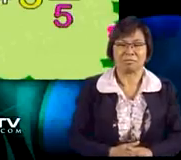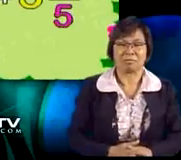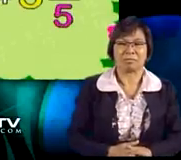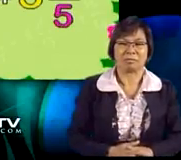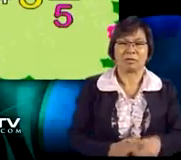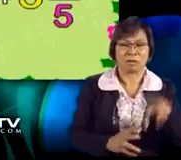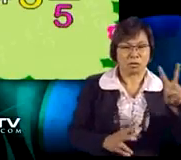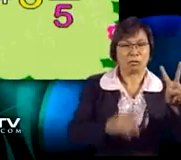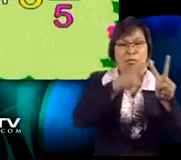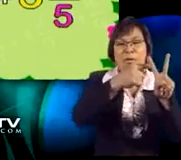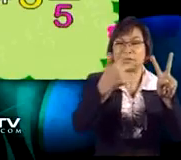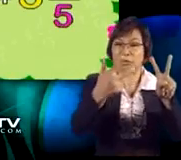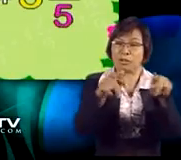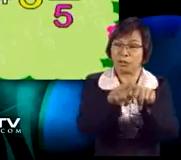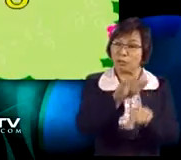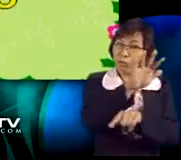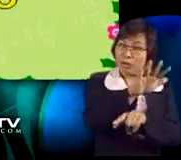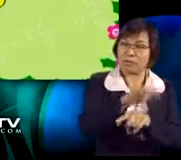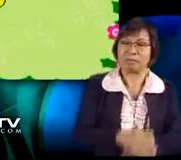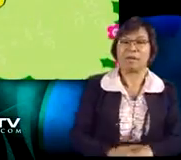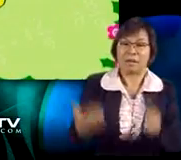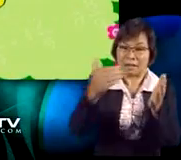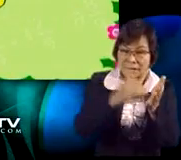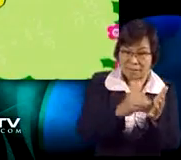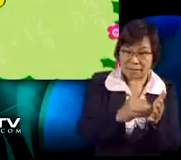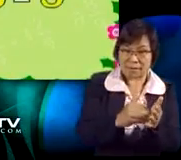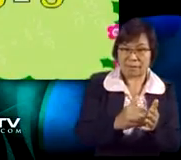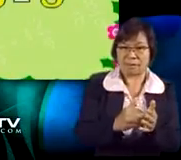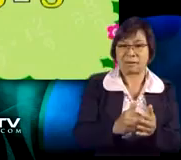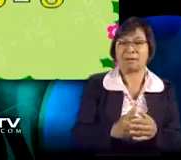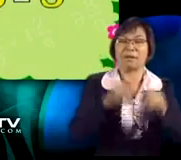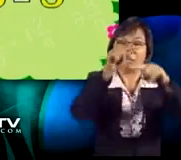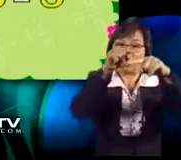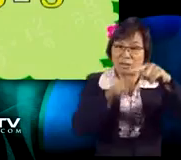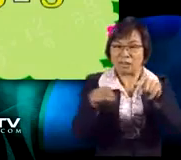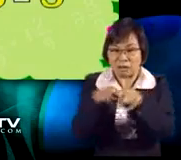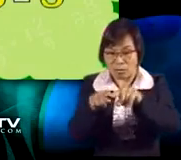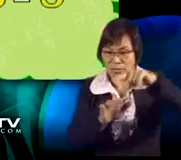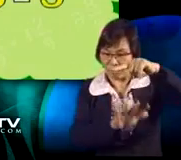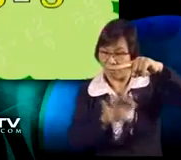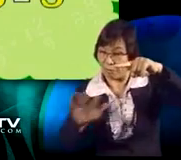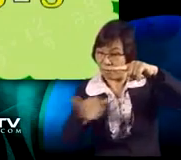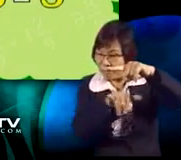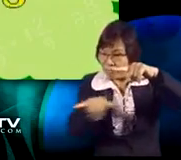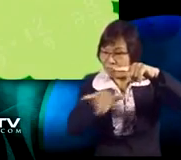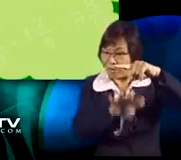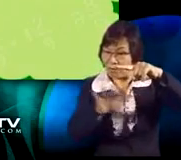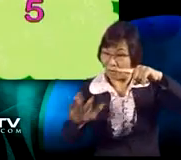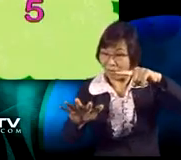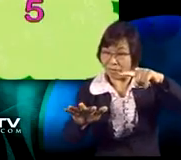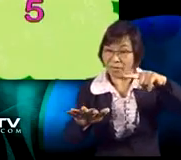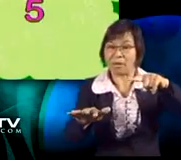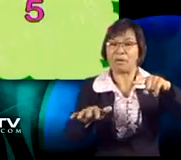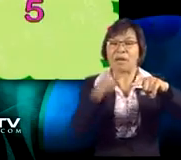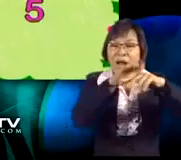and 3 and 4 5ths? 2 plus 3 equals 5. Again, the fractions